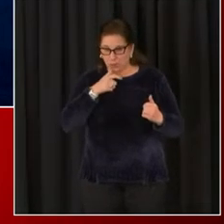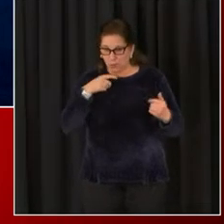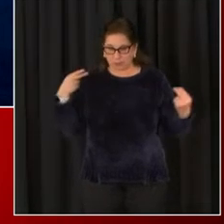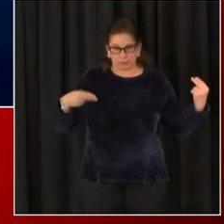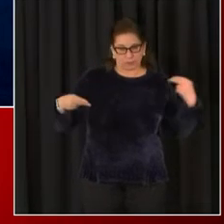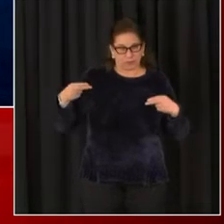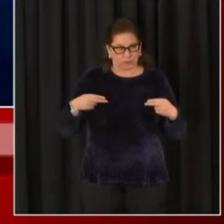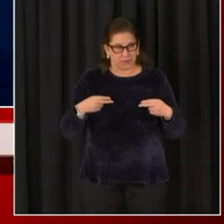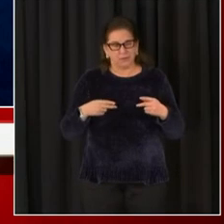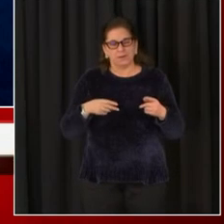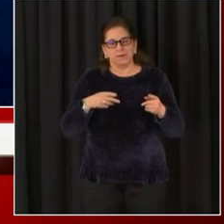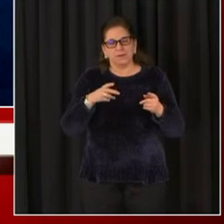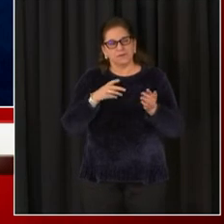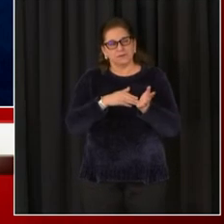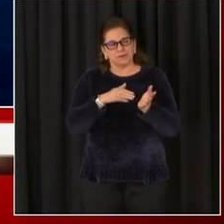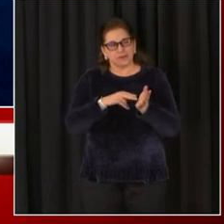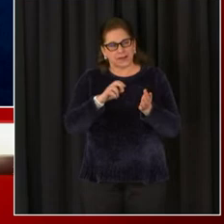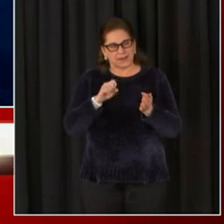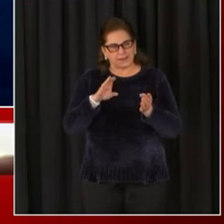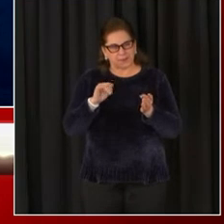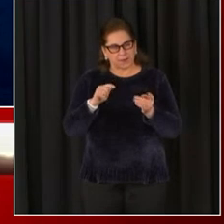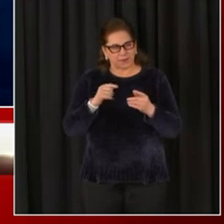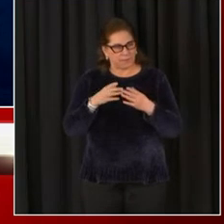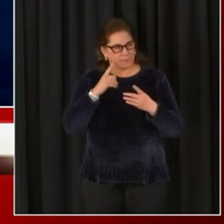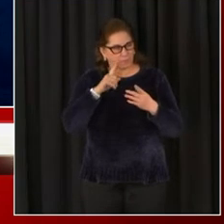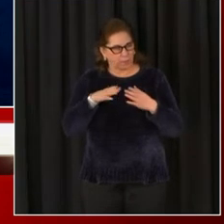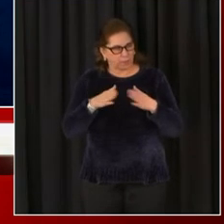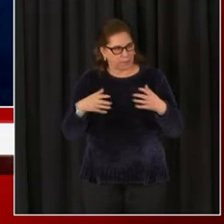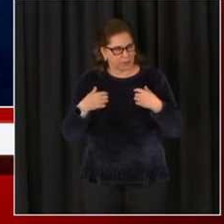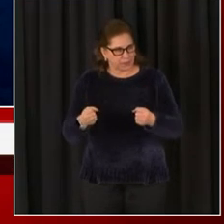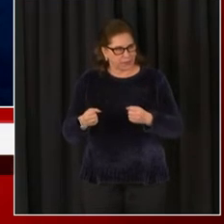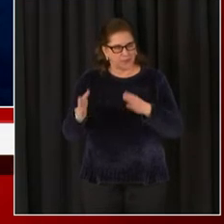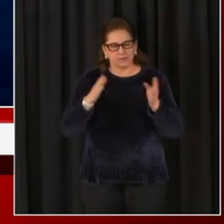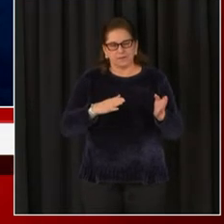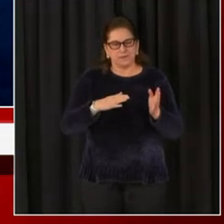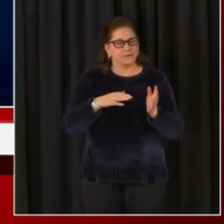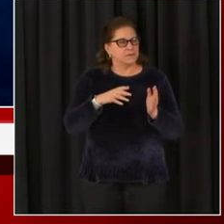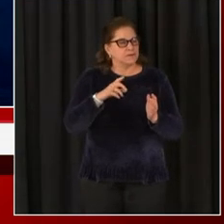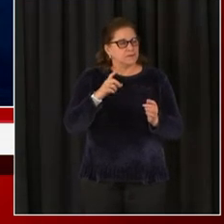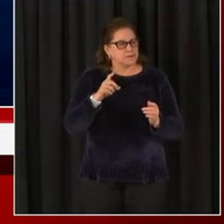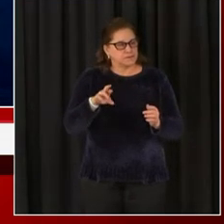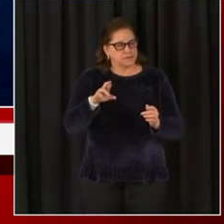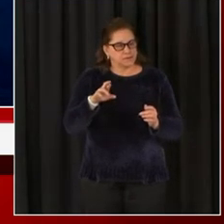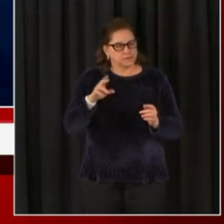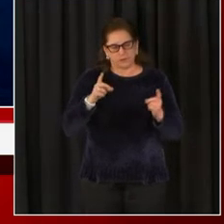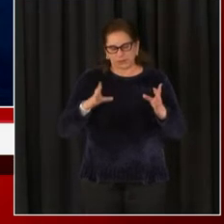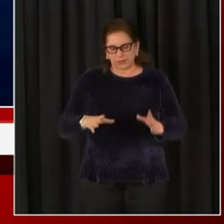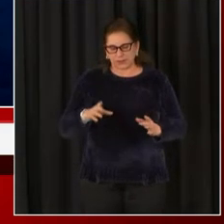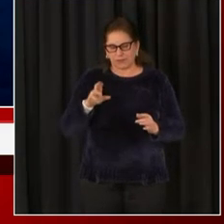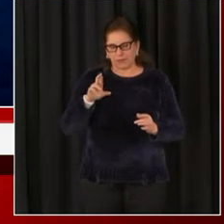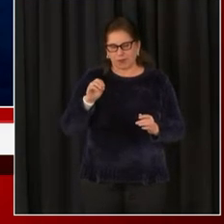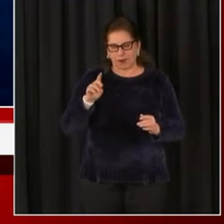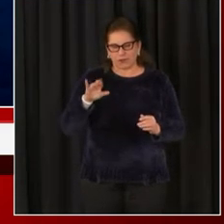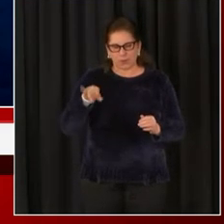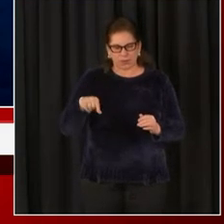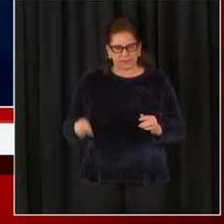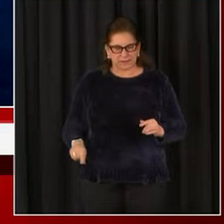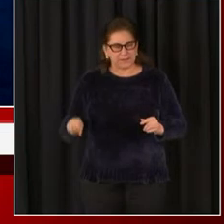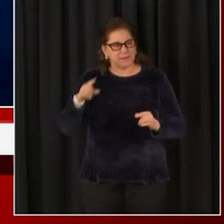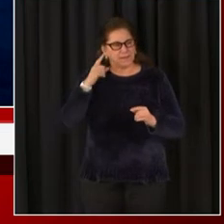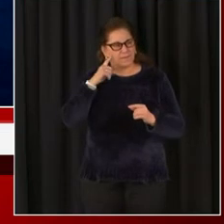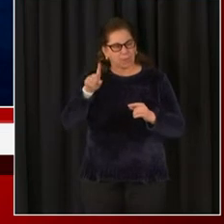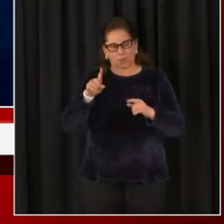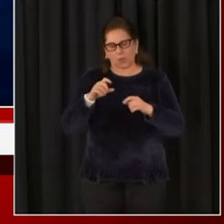public health and public safety teams, including Dr. LaQuandra Nesbitt, Dr. Chris Rodriguez, and Chief